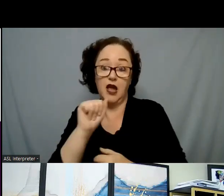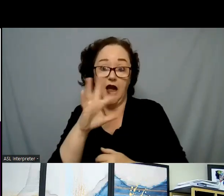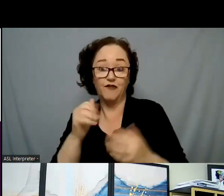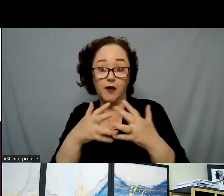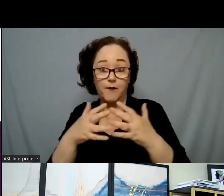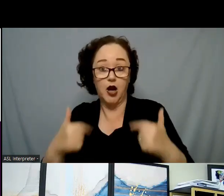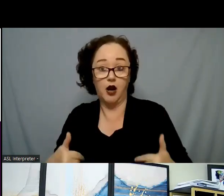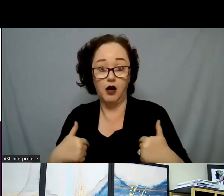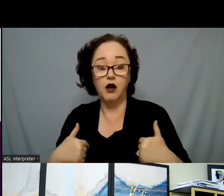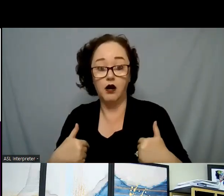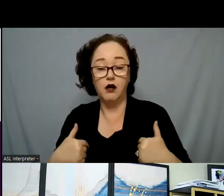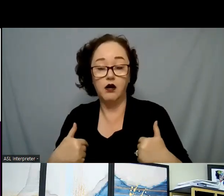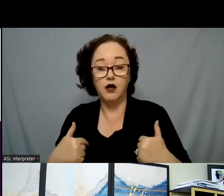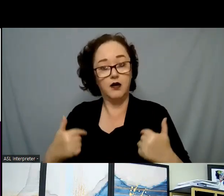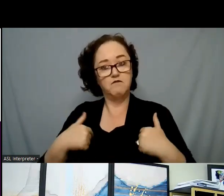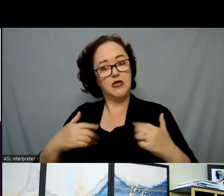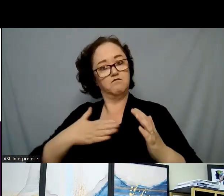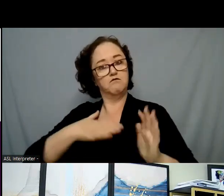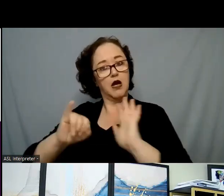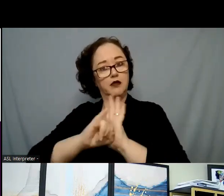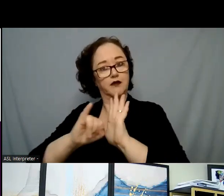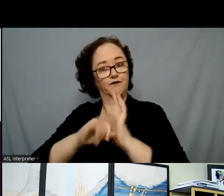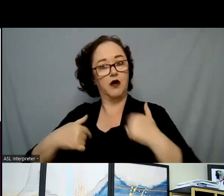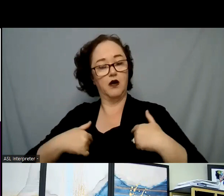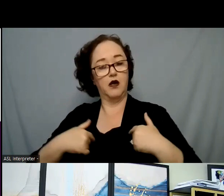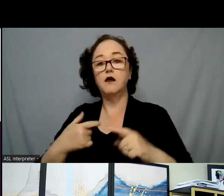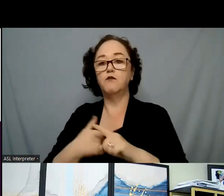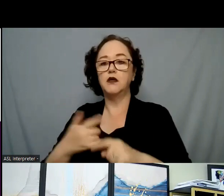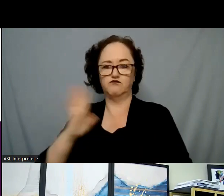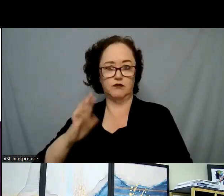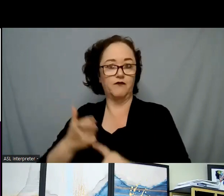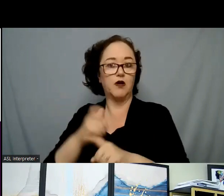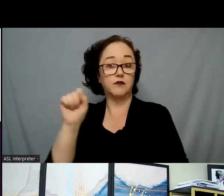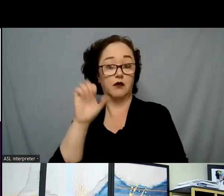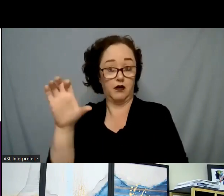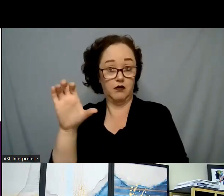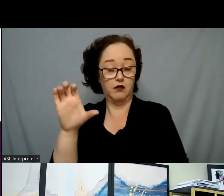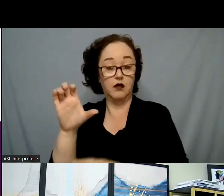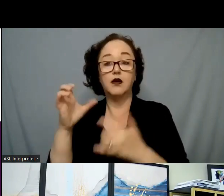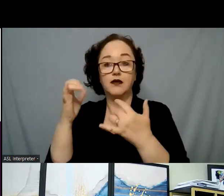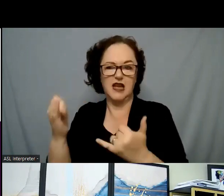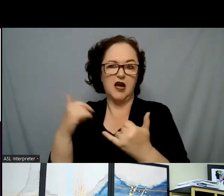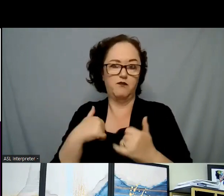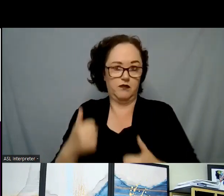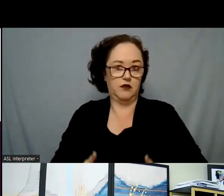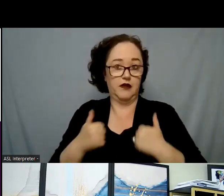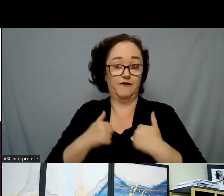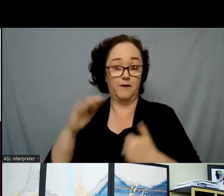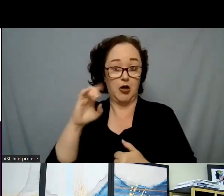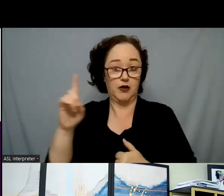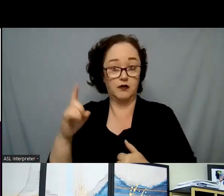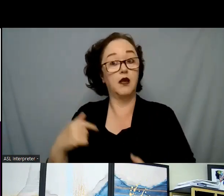African American. That's how I identify. I'm originally from South Carolina. I currently live in Maryland. I'm a Christian.